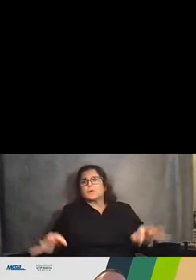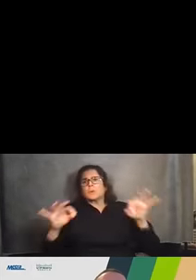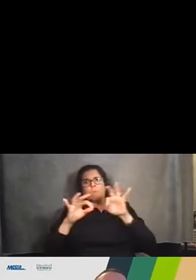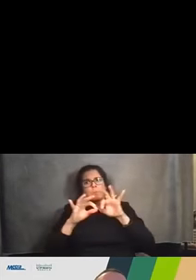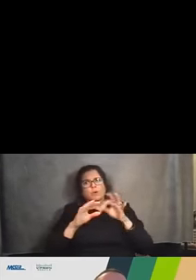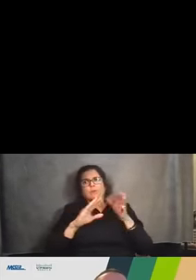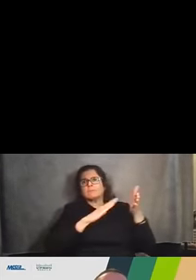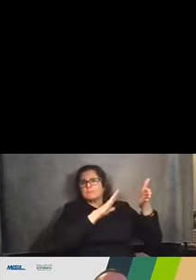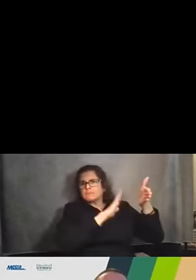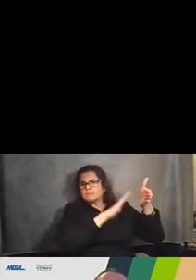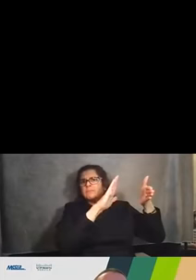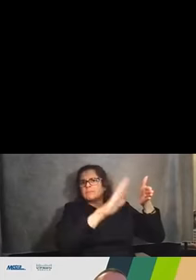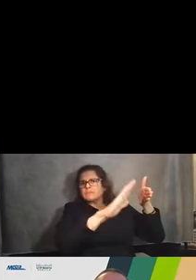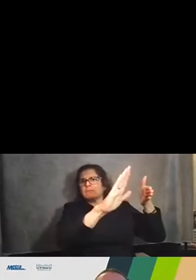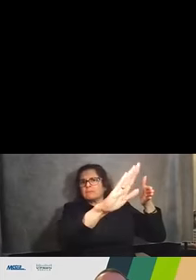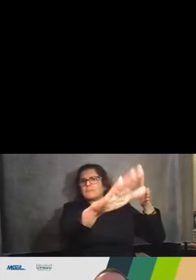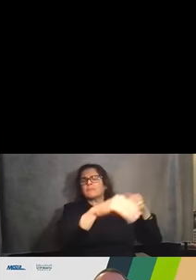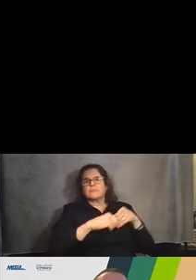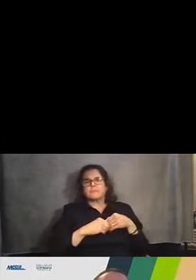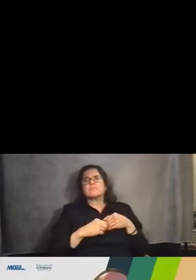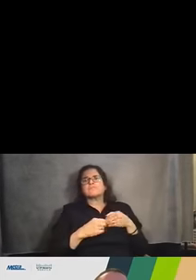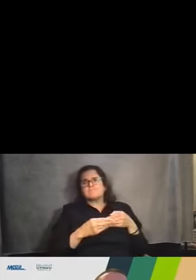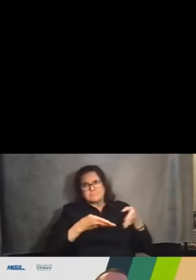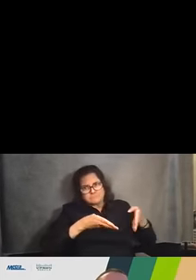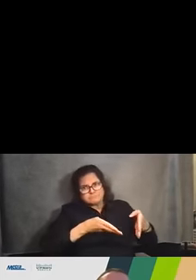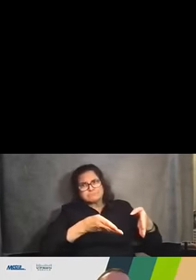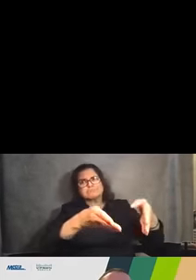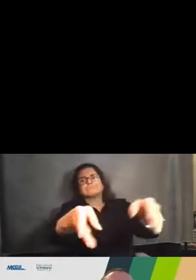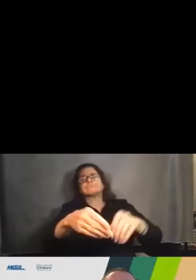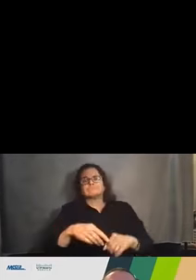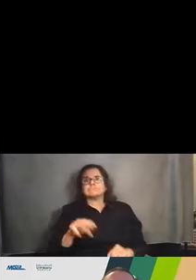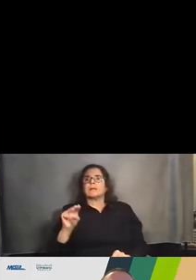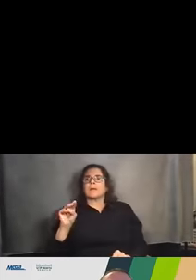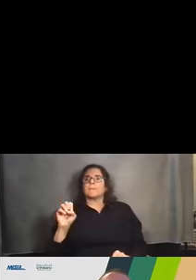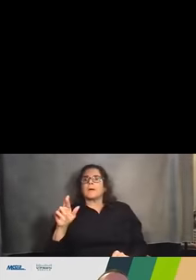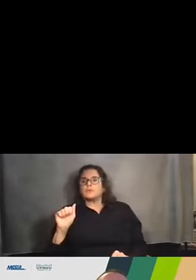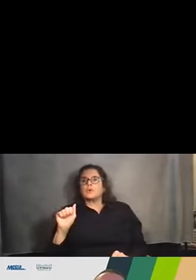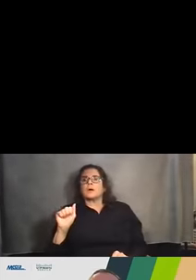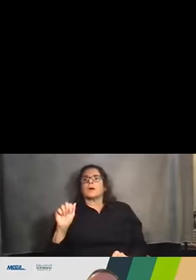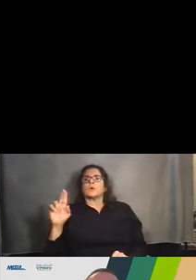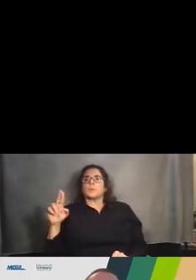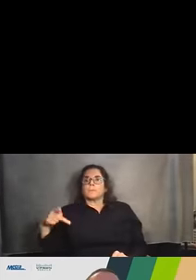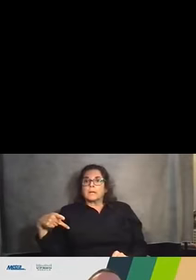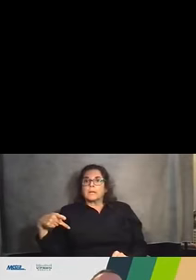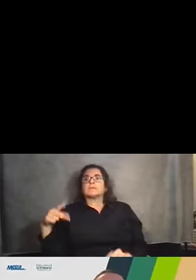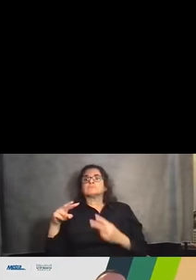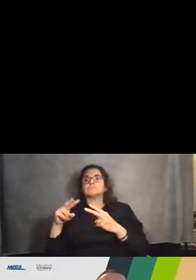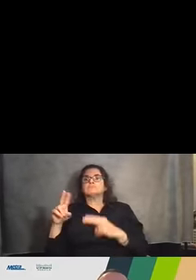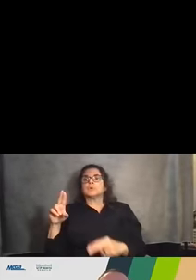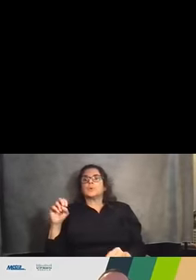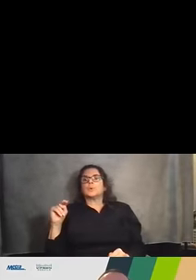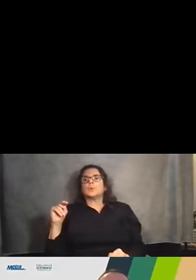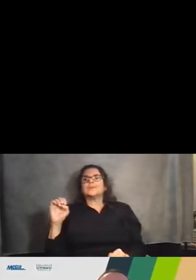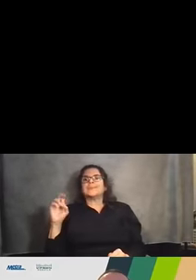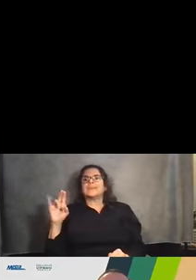railroad property and along the corridor. So Metro and UP and Union Pacific will be coordinating with the